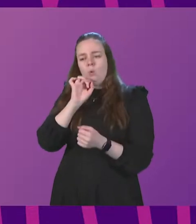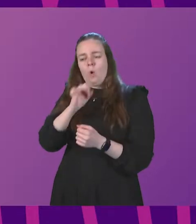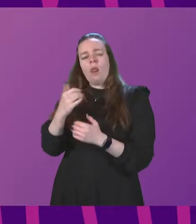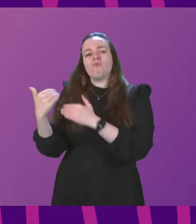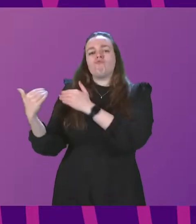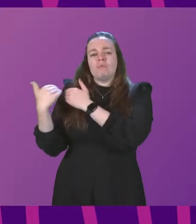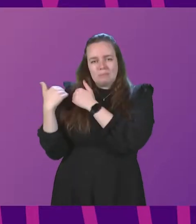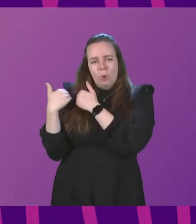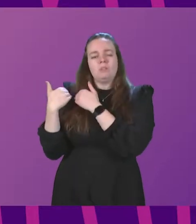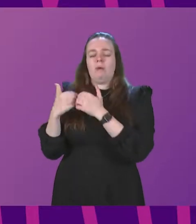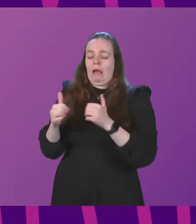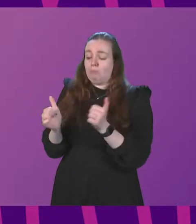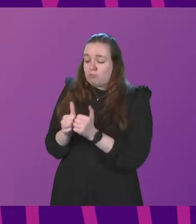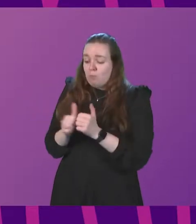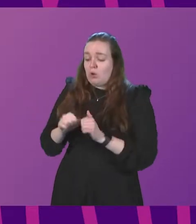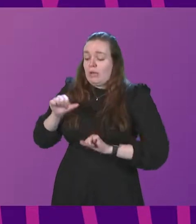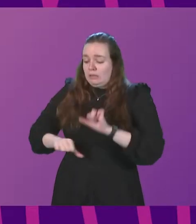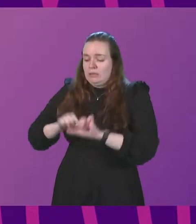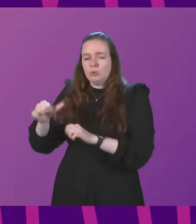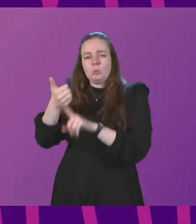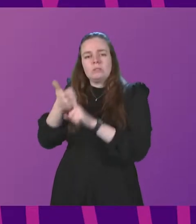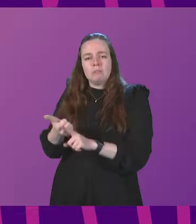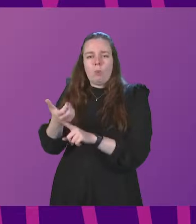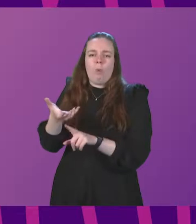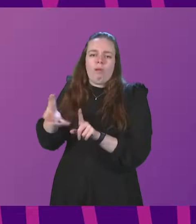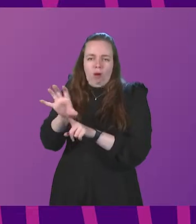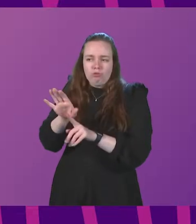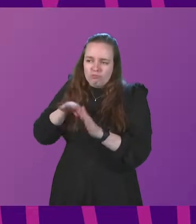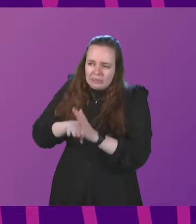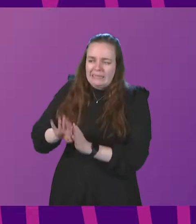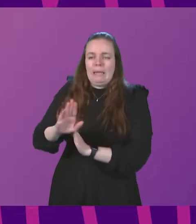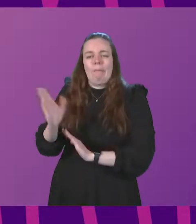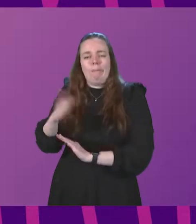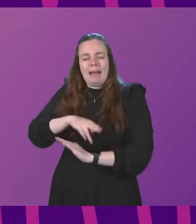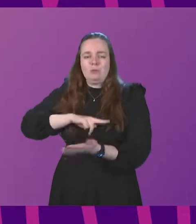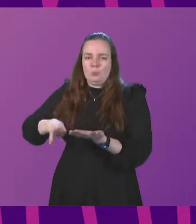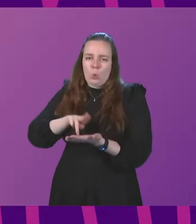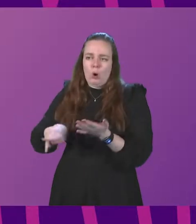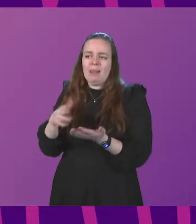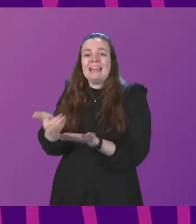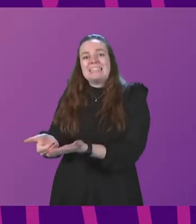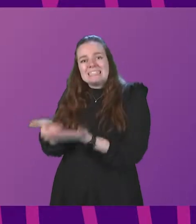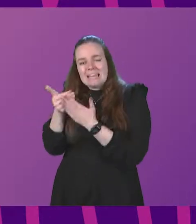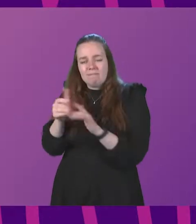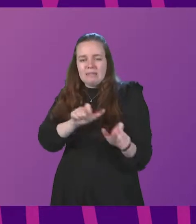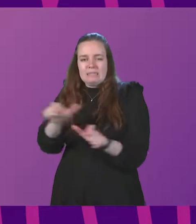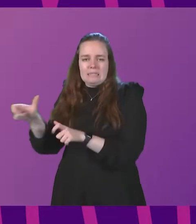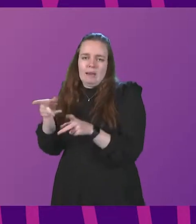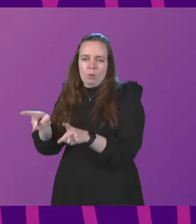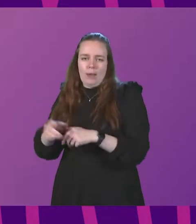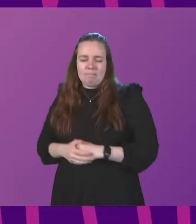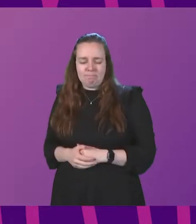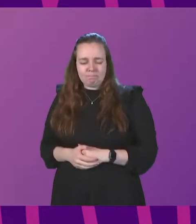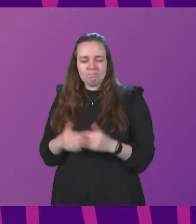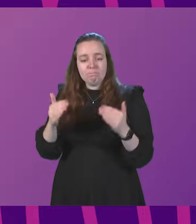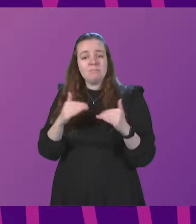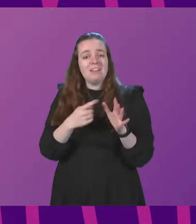and proportionate actions to support the country through this and back to normal in a safe and sustainable way. Anna